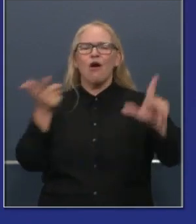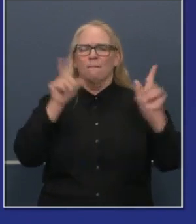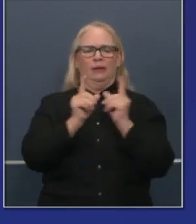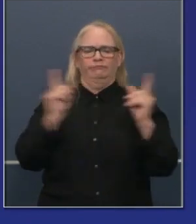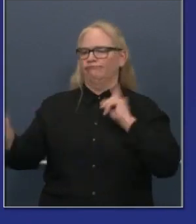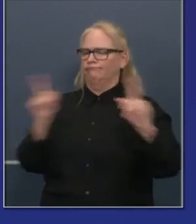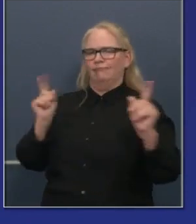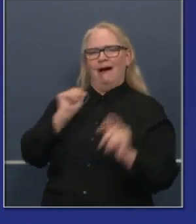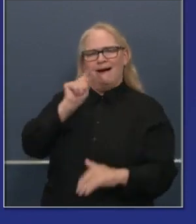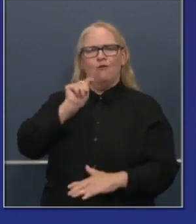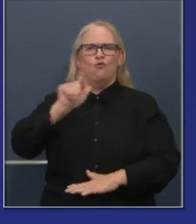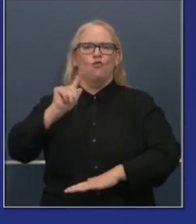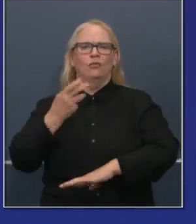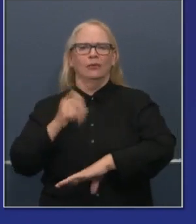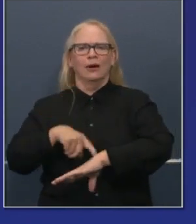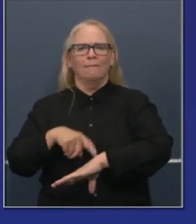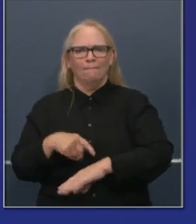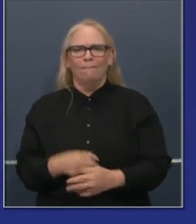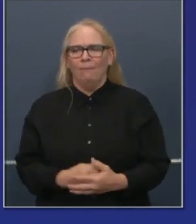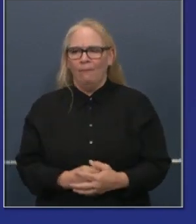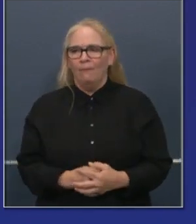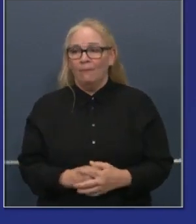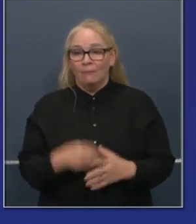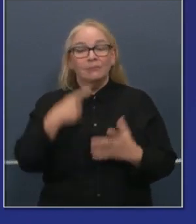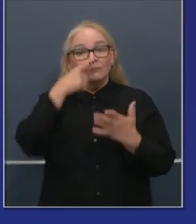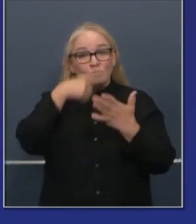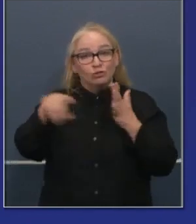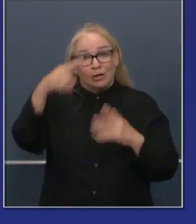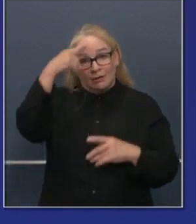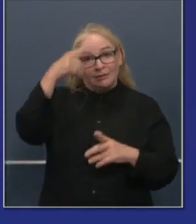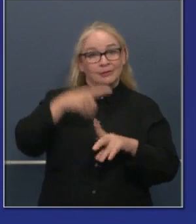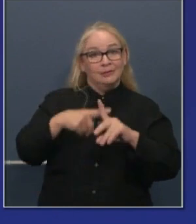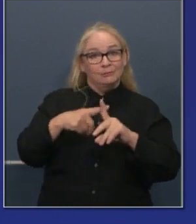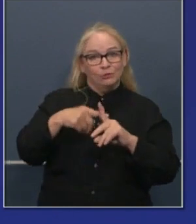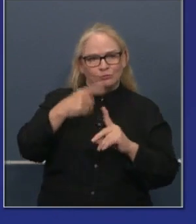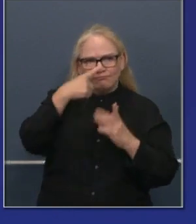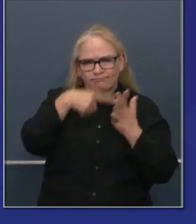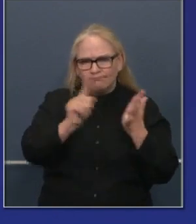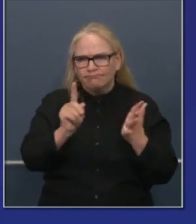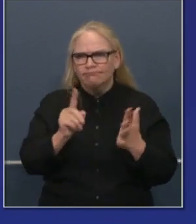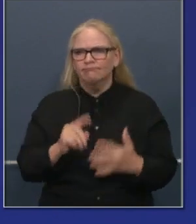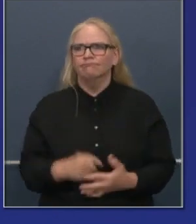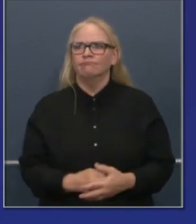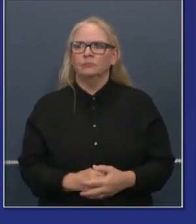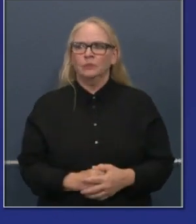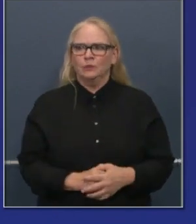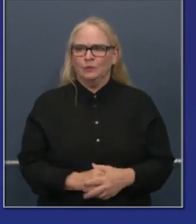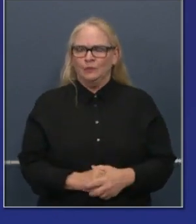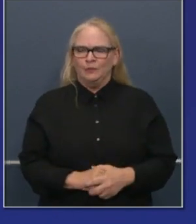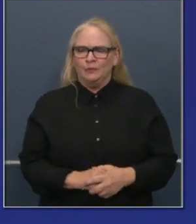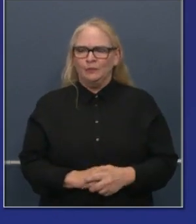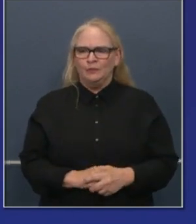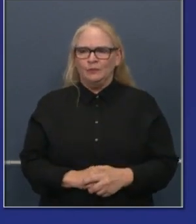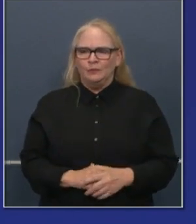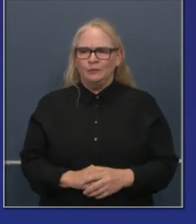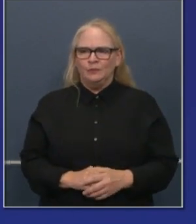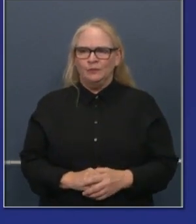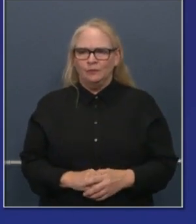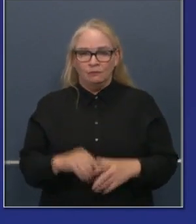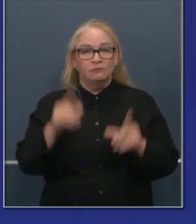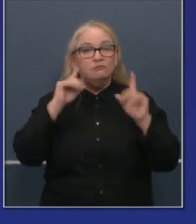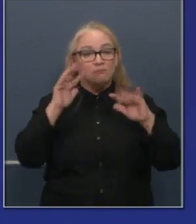start with symptom checks, meaning temperature checks. We have robust expectations around hand washing stations,